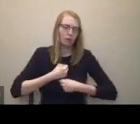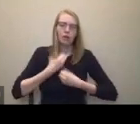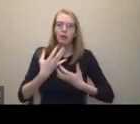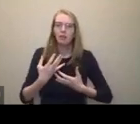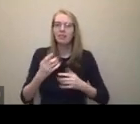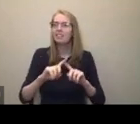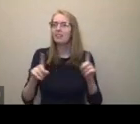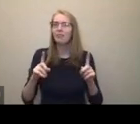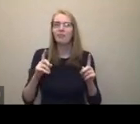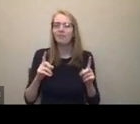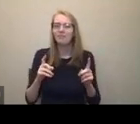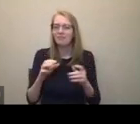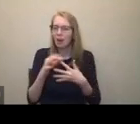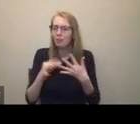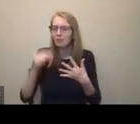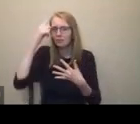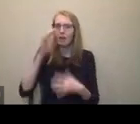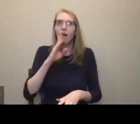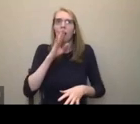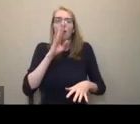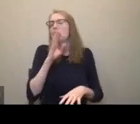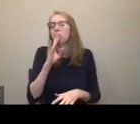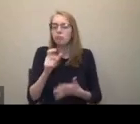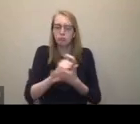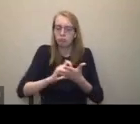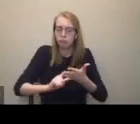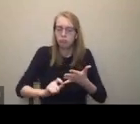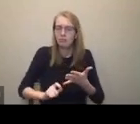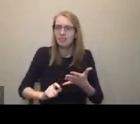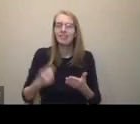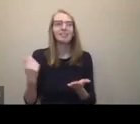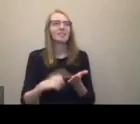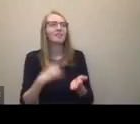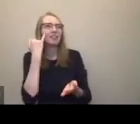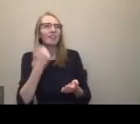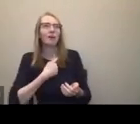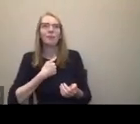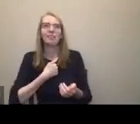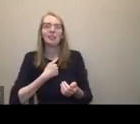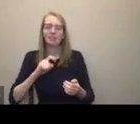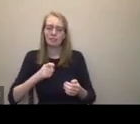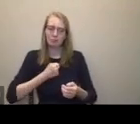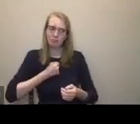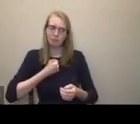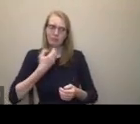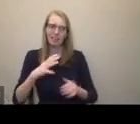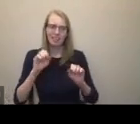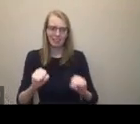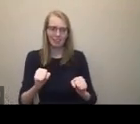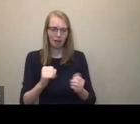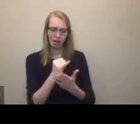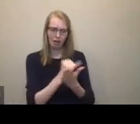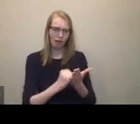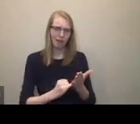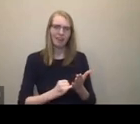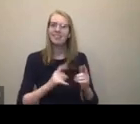I've started thinking about my, when I need those moments of release, how can I doodle in different domains? So like